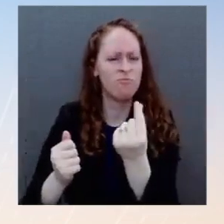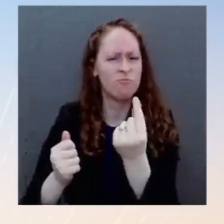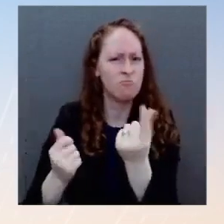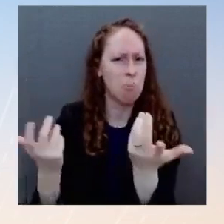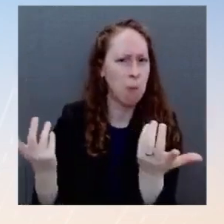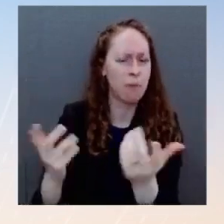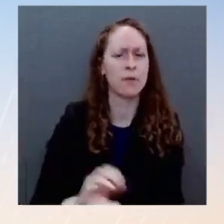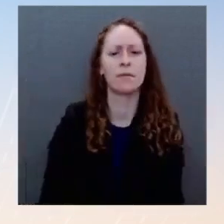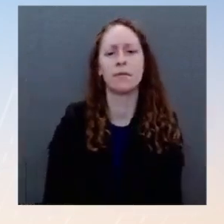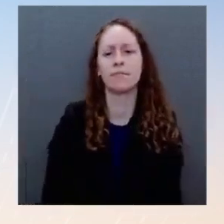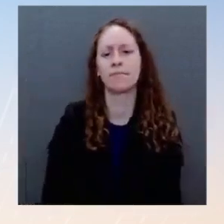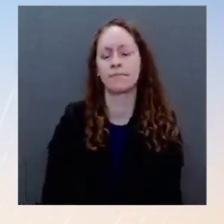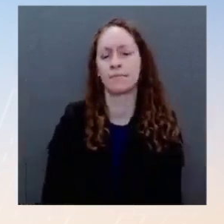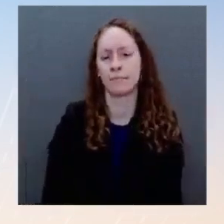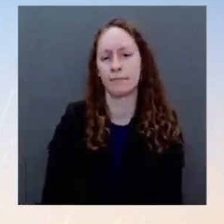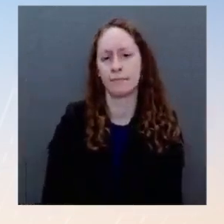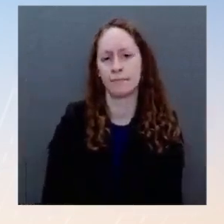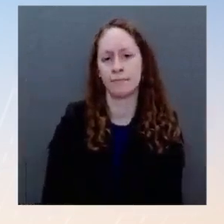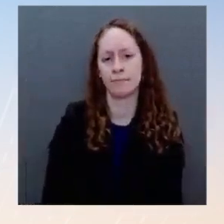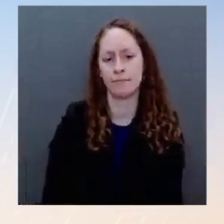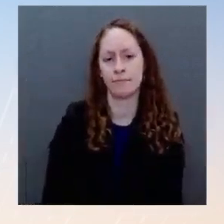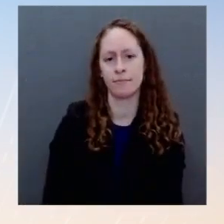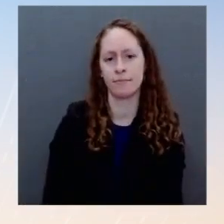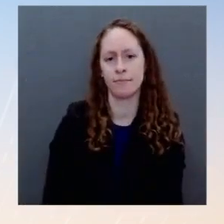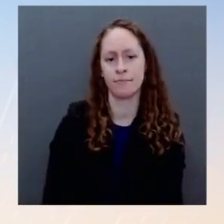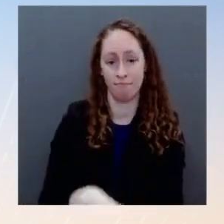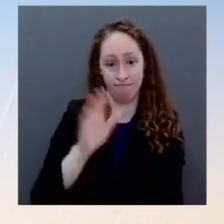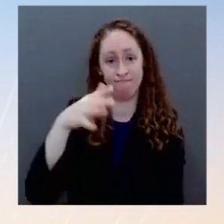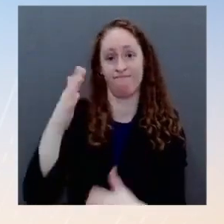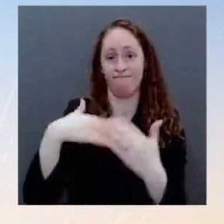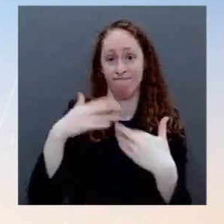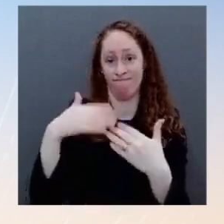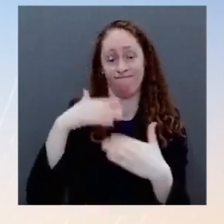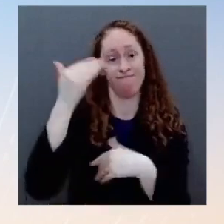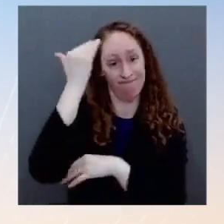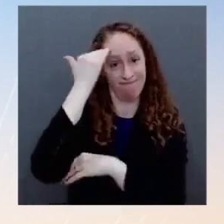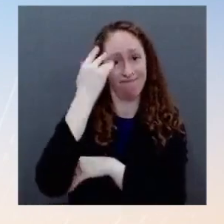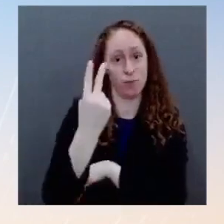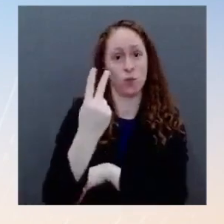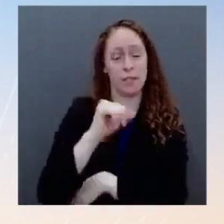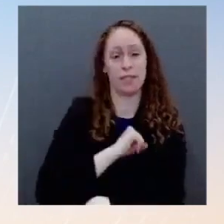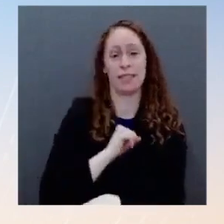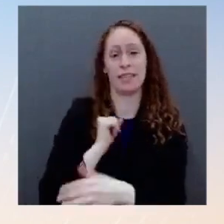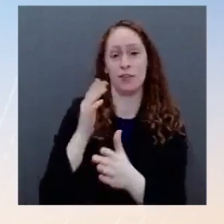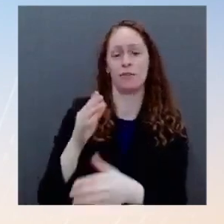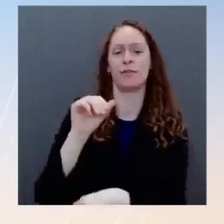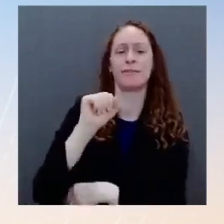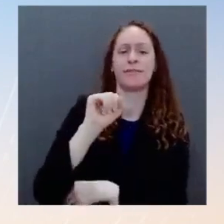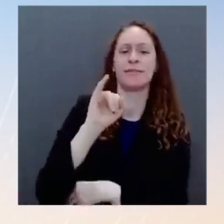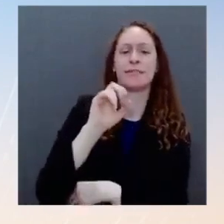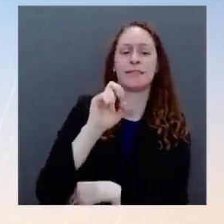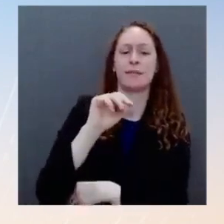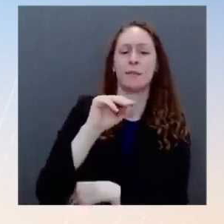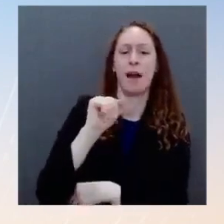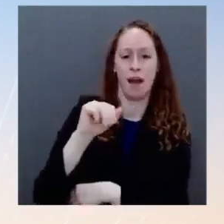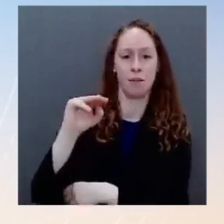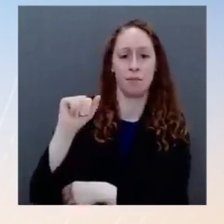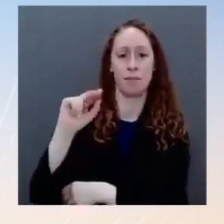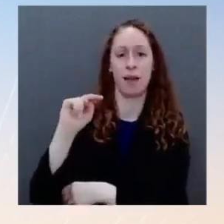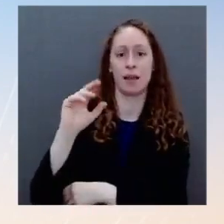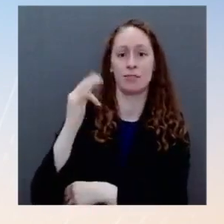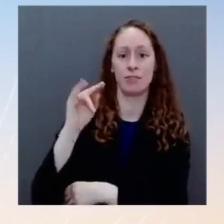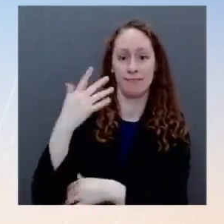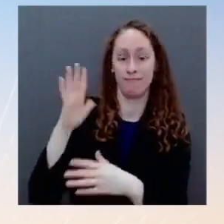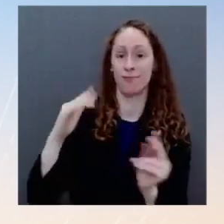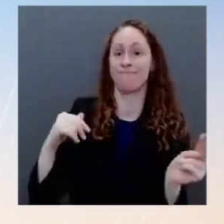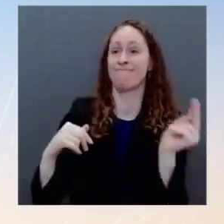they're going to change their position. So, I mean, what are the next few days look like before that? Ms. Well, I would say that the President's view,